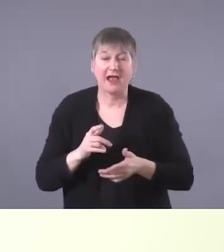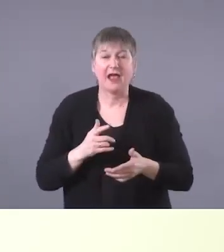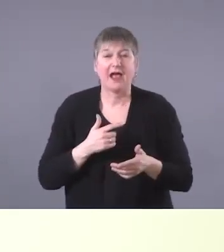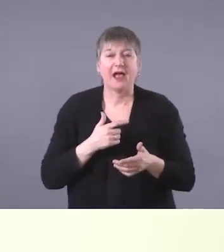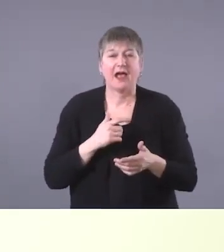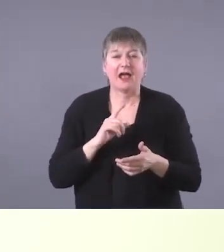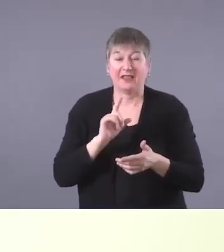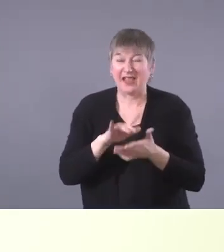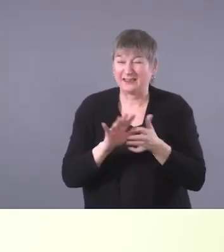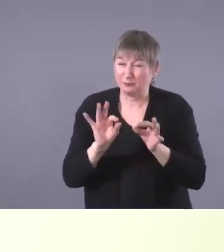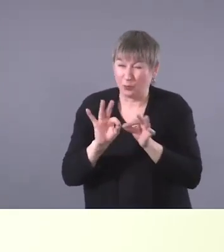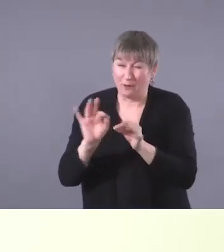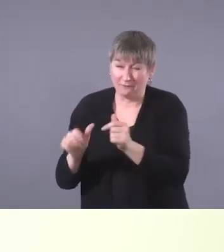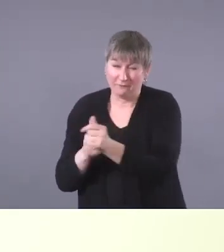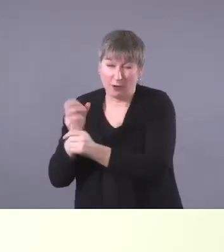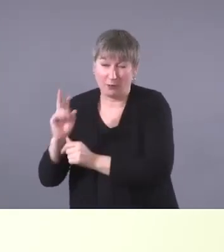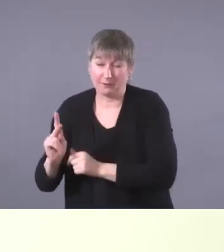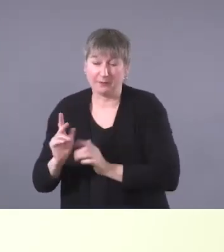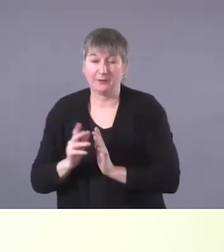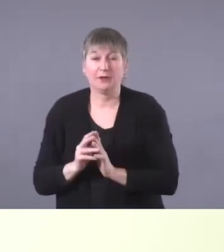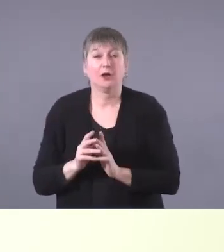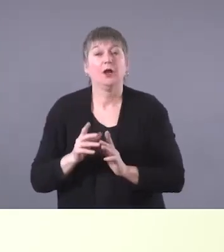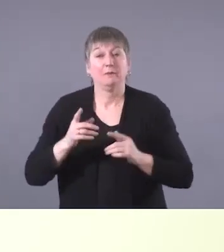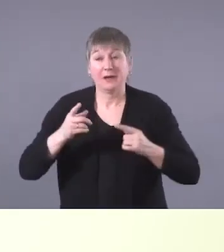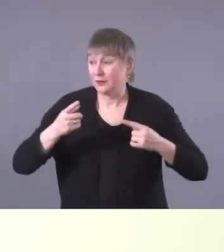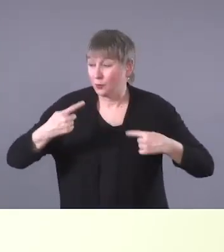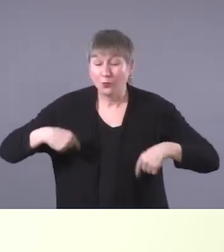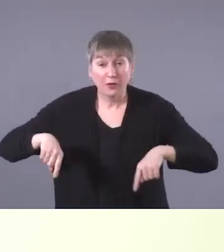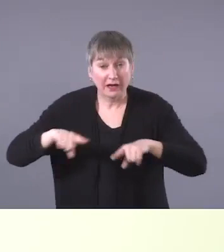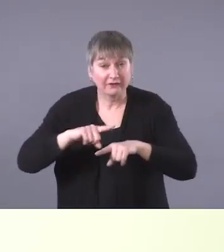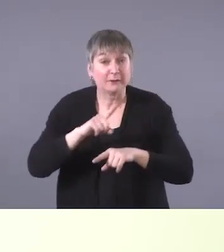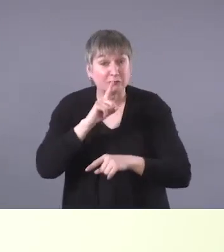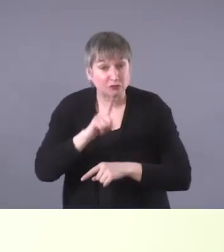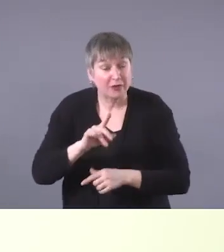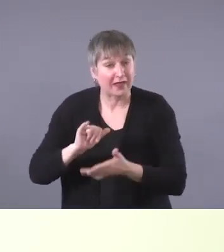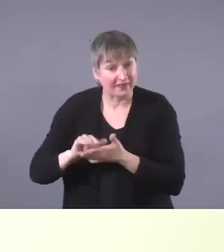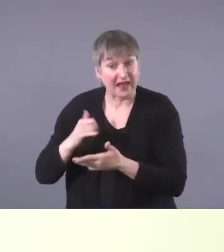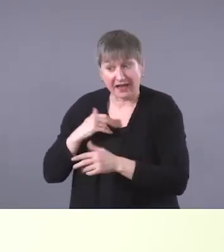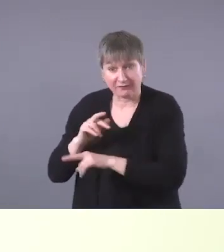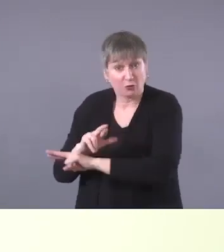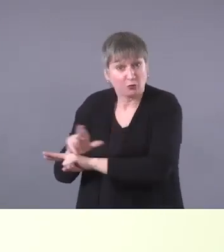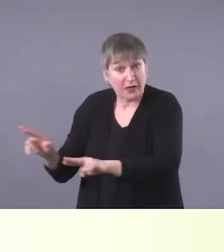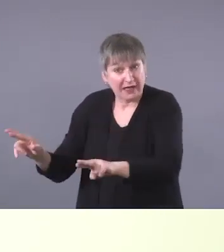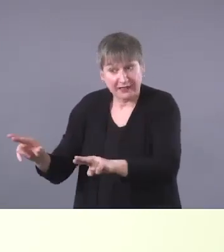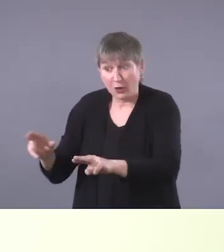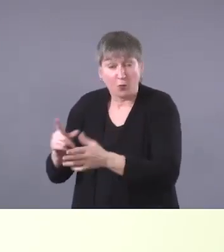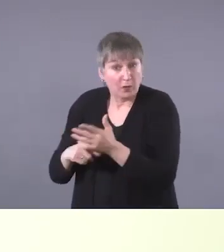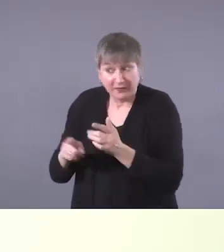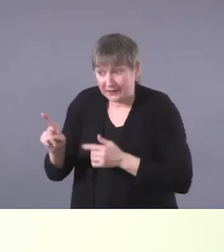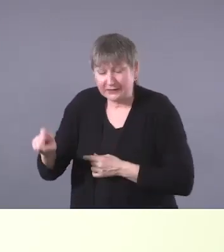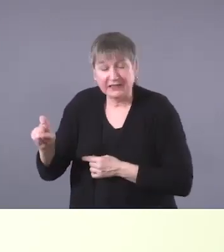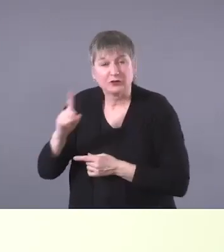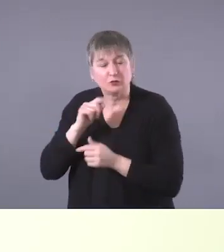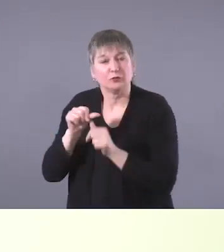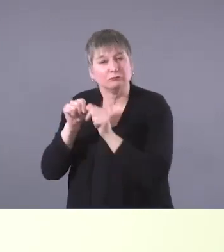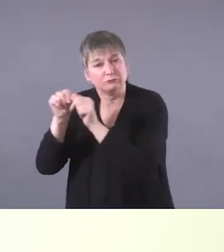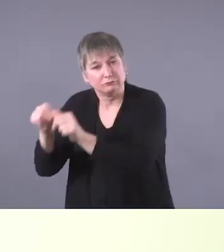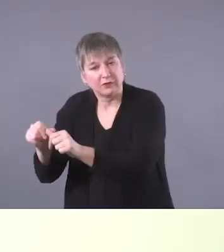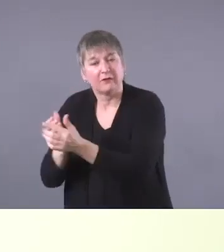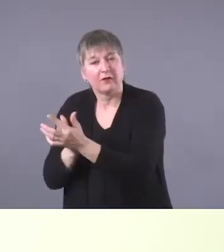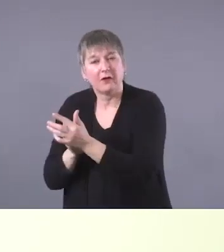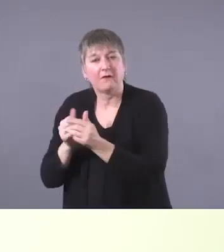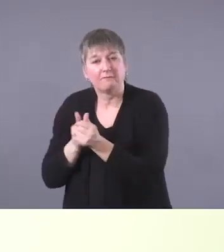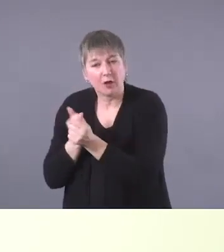a minute. But, um, we just have to make sure that they have what they need to, to, um, follow up on what, what we're doing